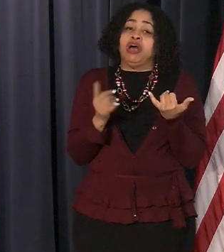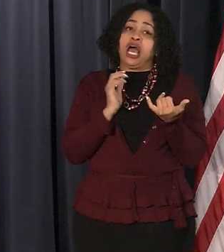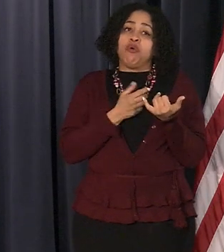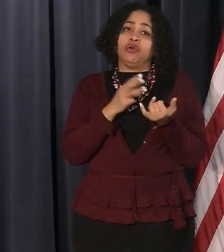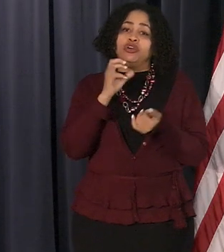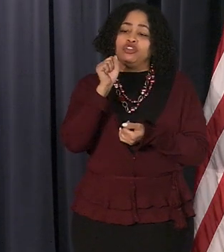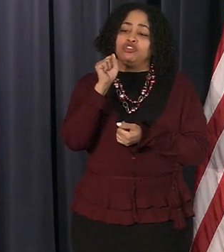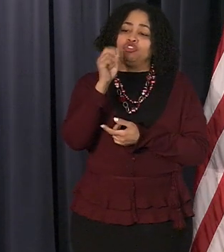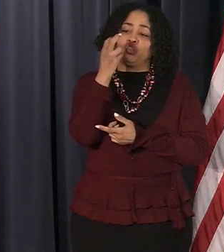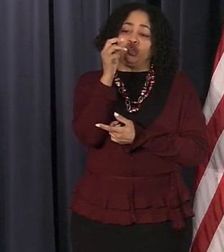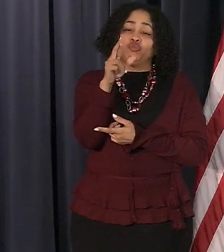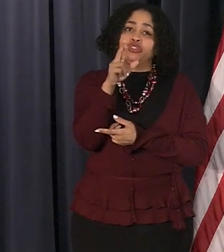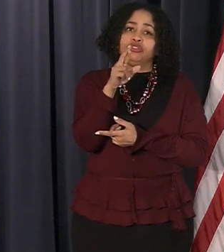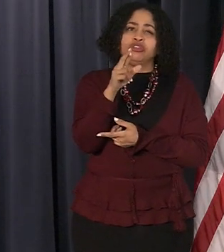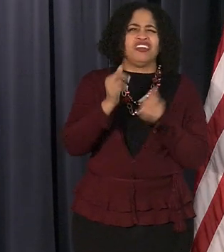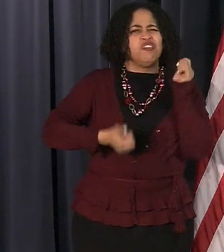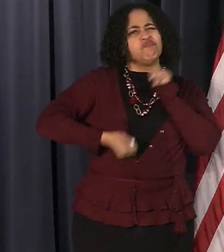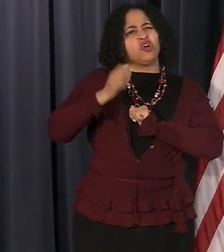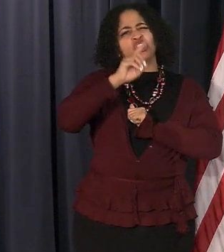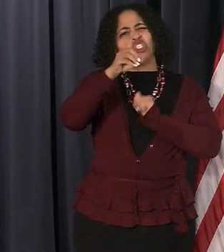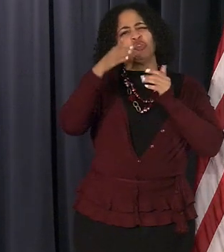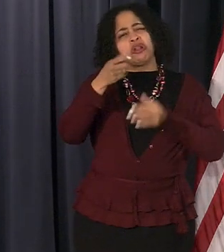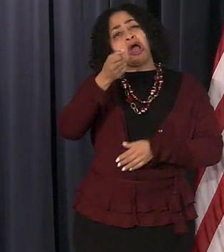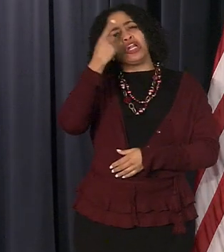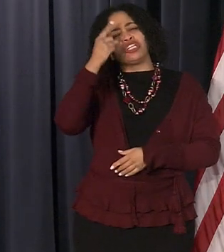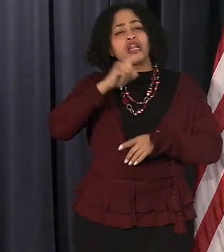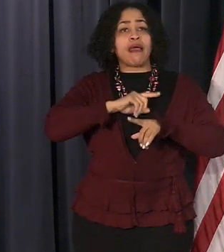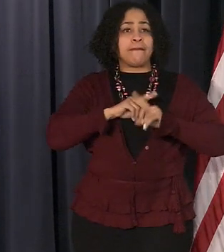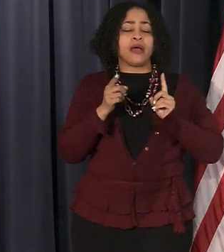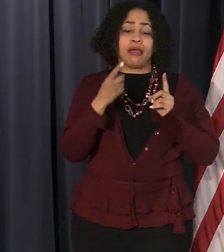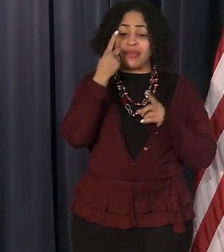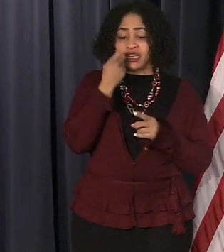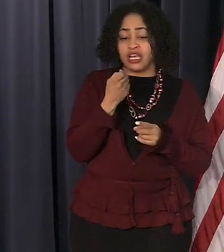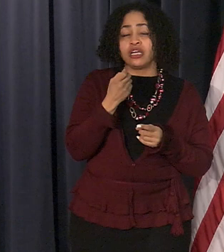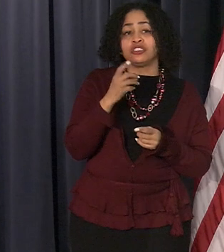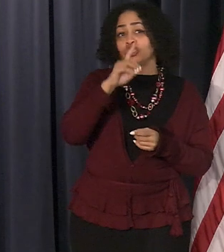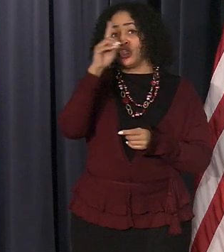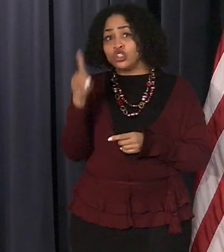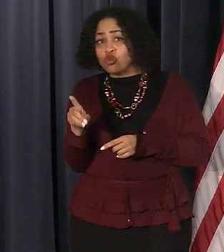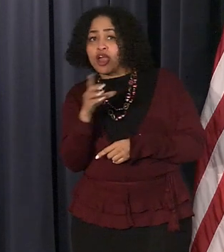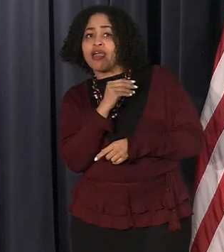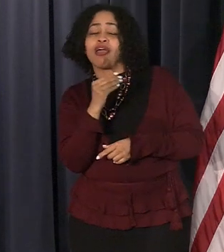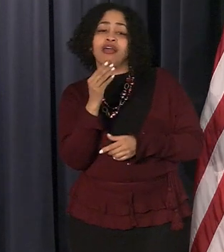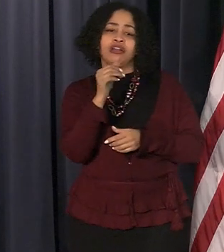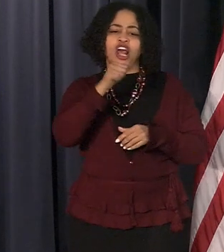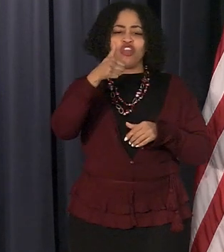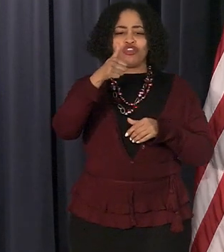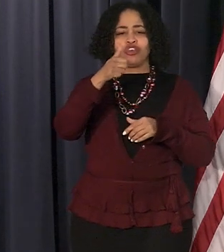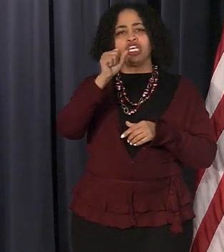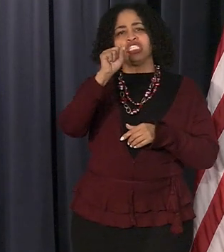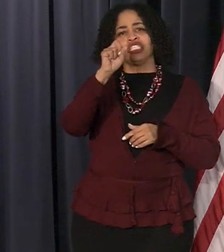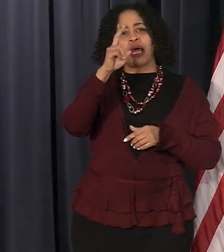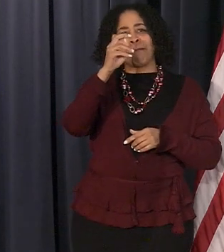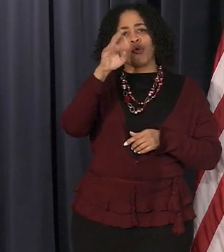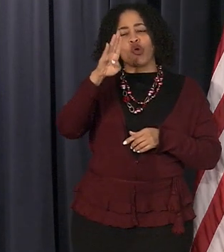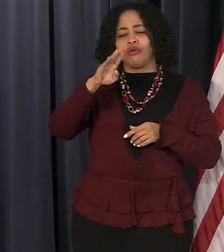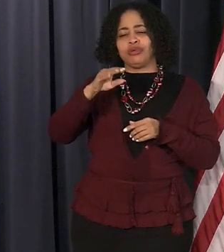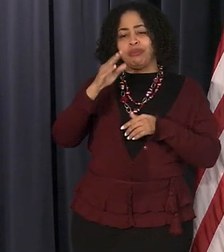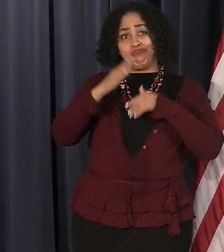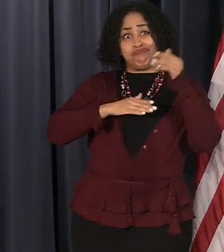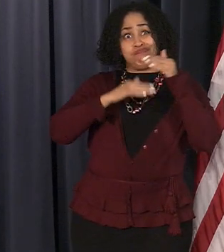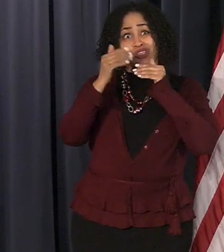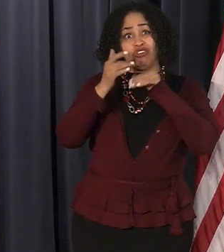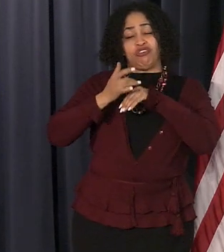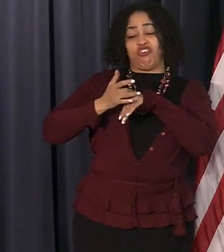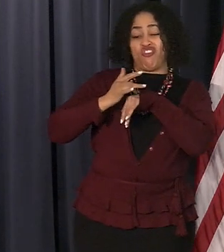-time detroiters understand this but because detroit and some of the inner ring suburbs were built early they were built on a combined sewer